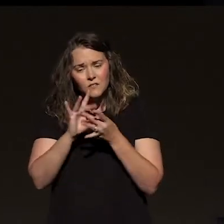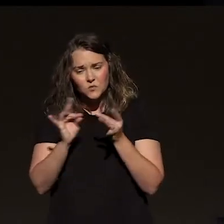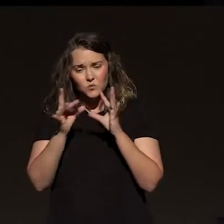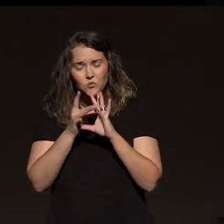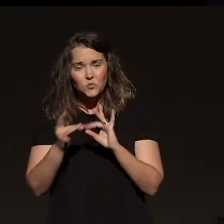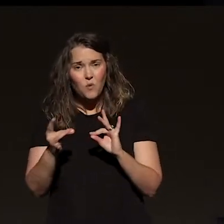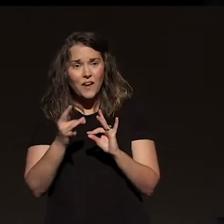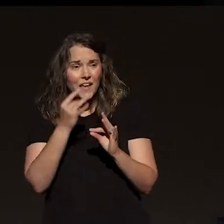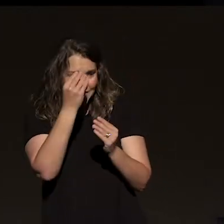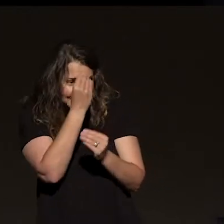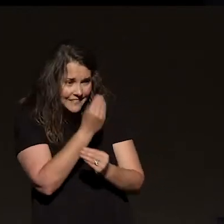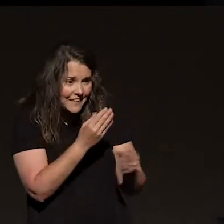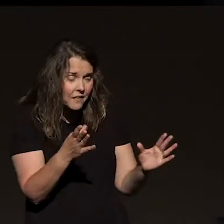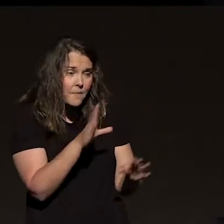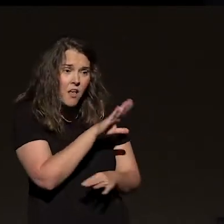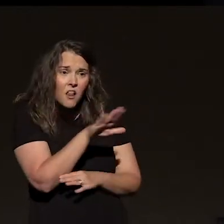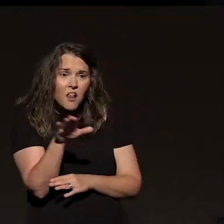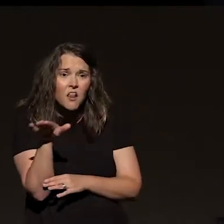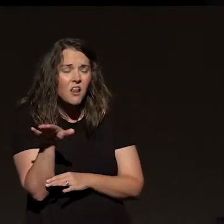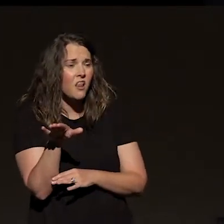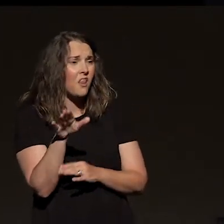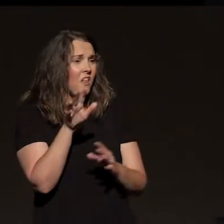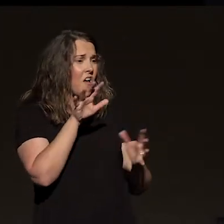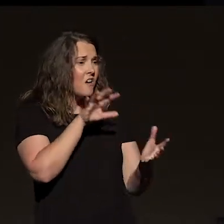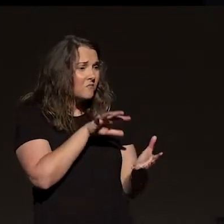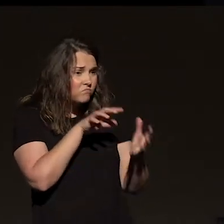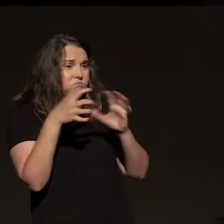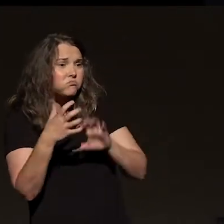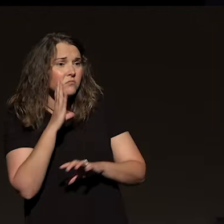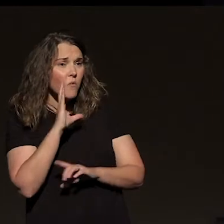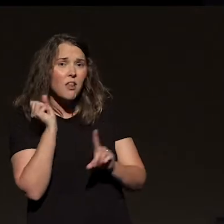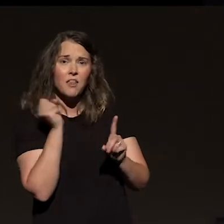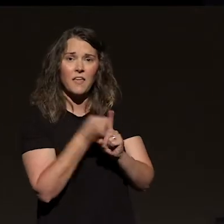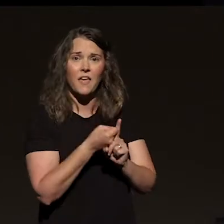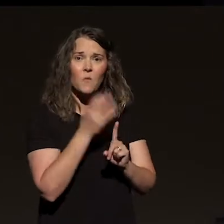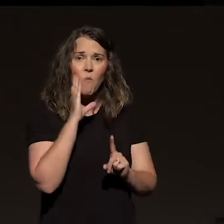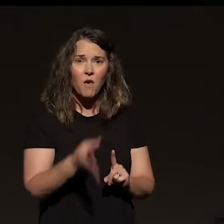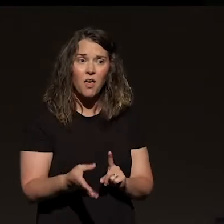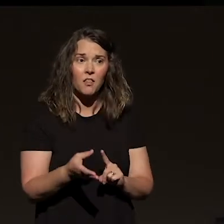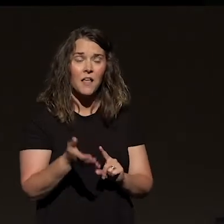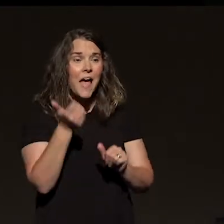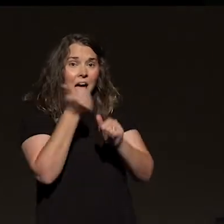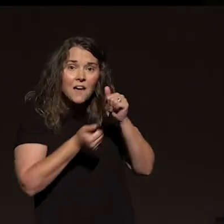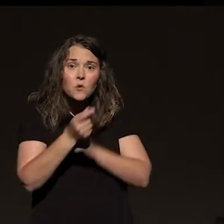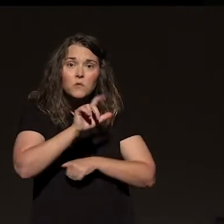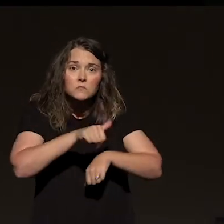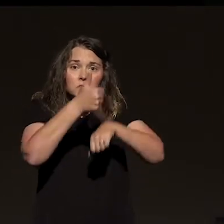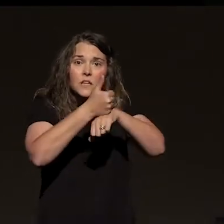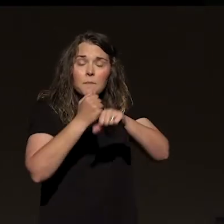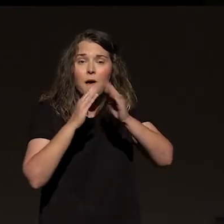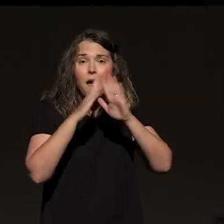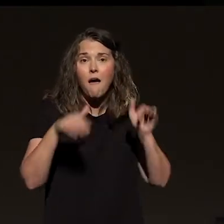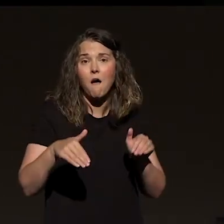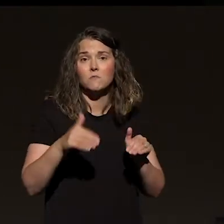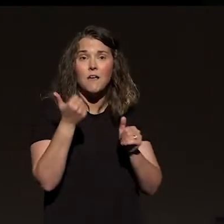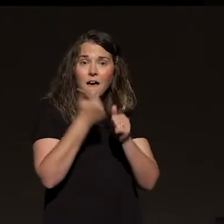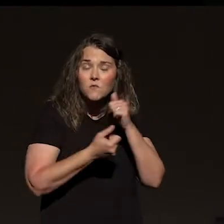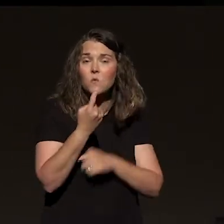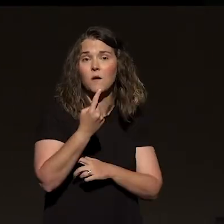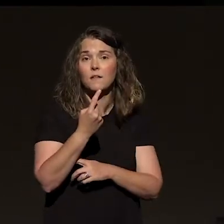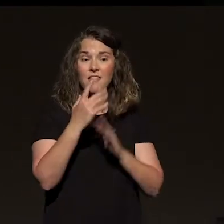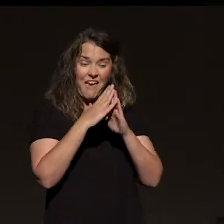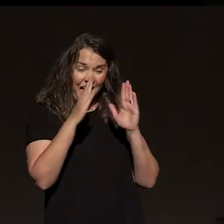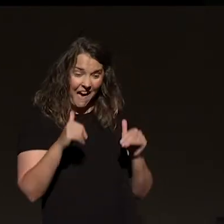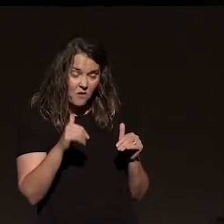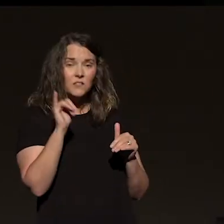coming and the storm is coming to everybody. Everybody's building a house, right? This is what he's saying. Everybody's building a house and the house is a metaphor